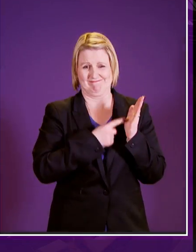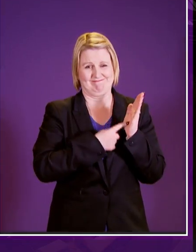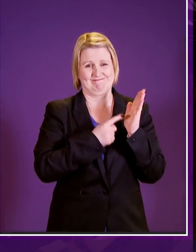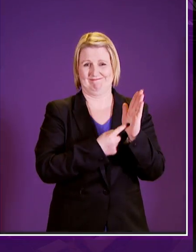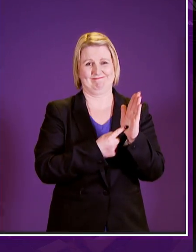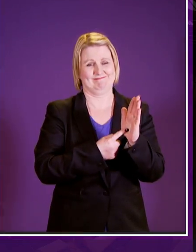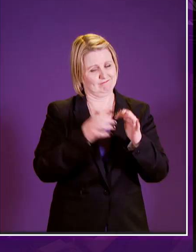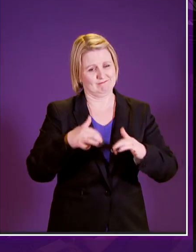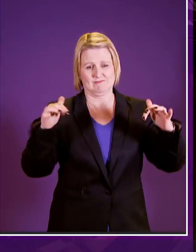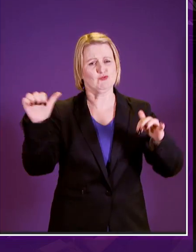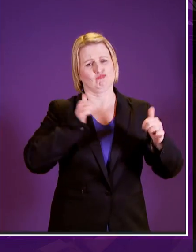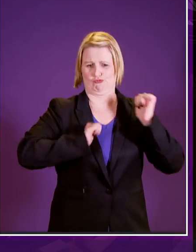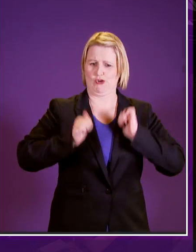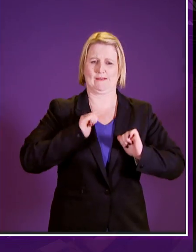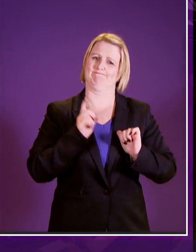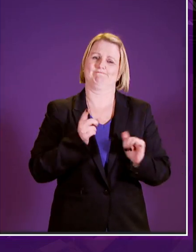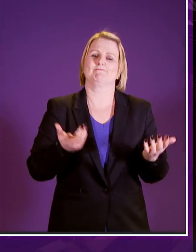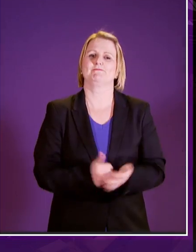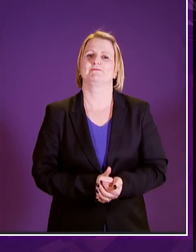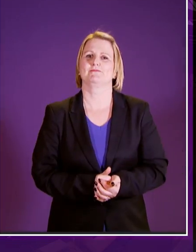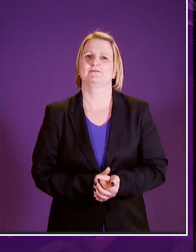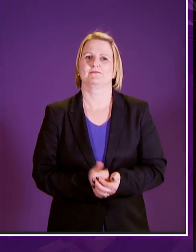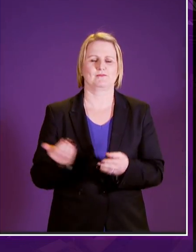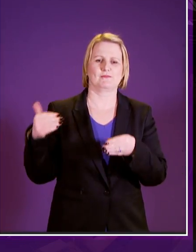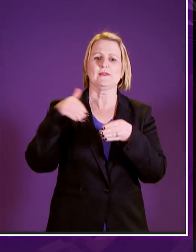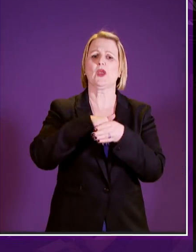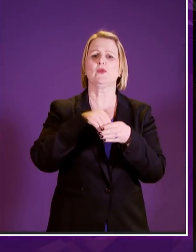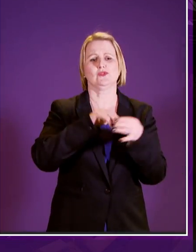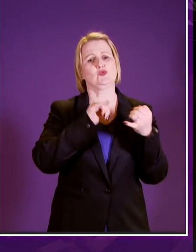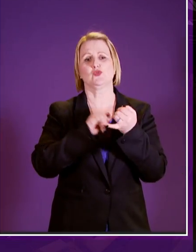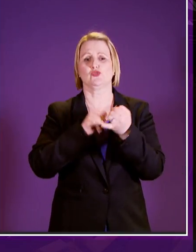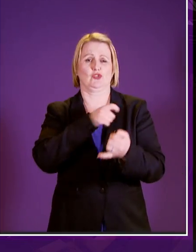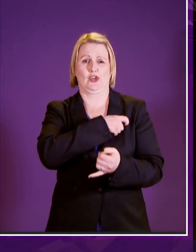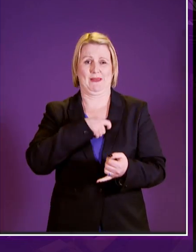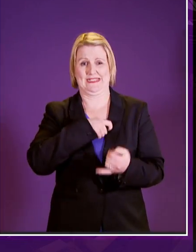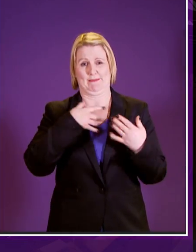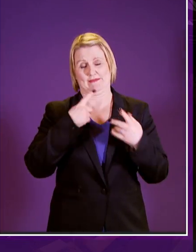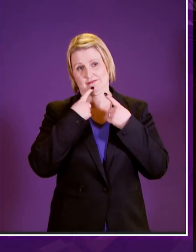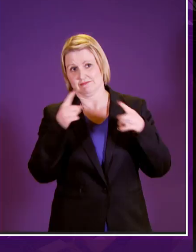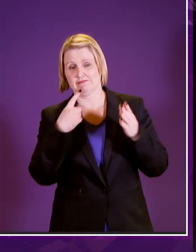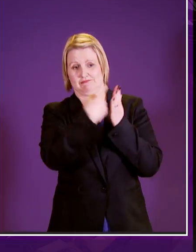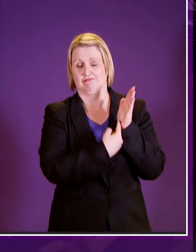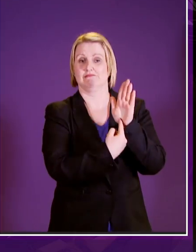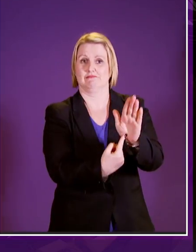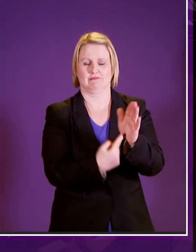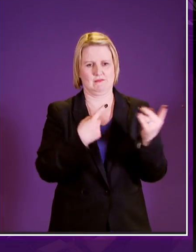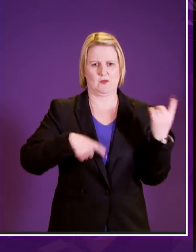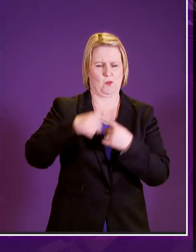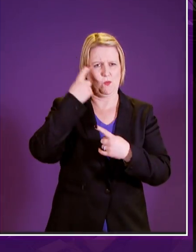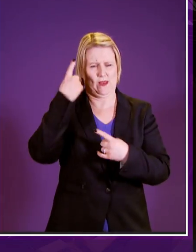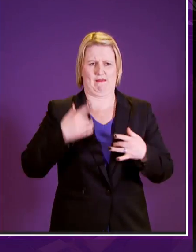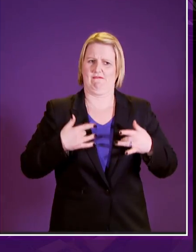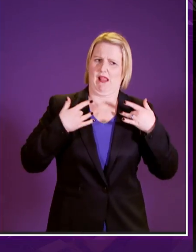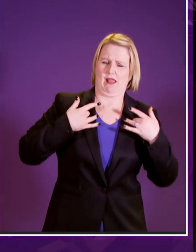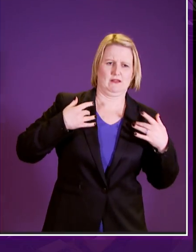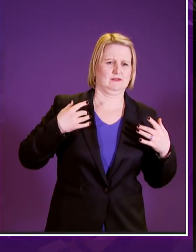quote inclusion scotland from an evidence session with the social security committee when they said we consider the greatest strength